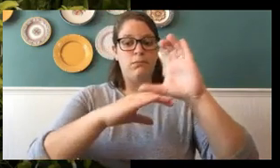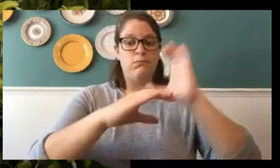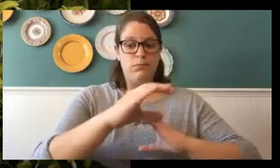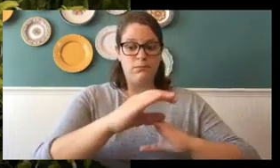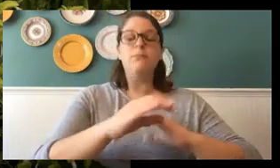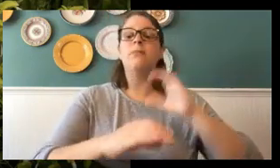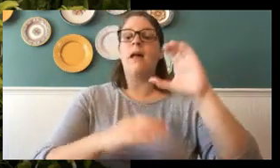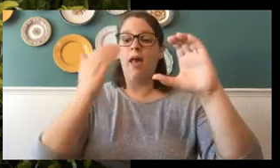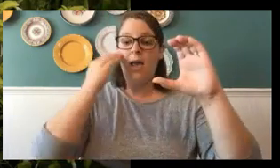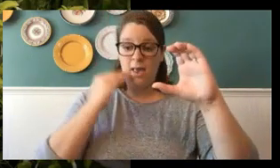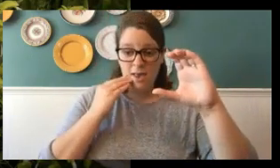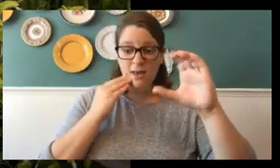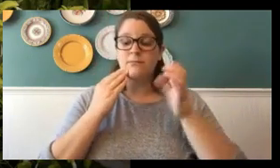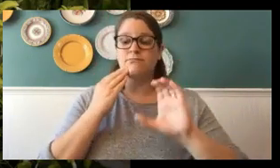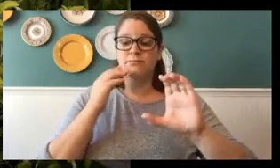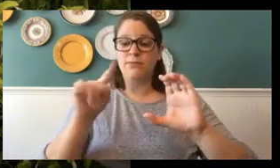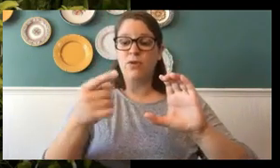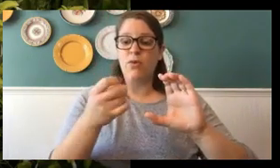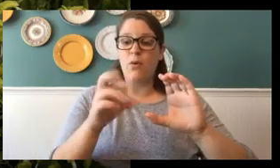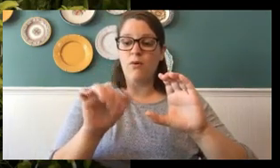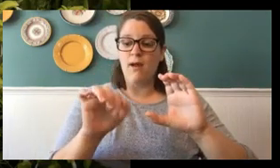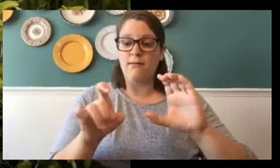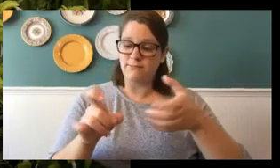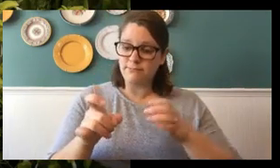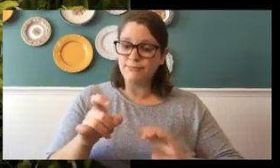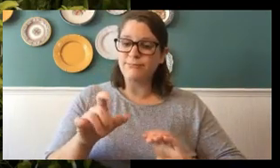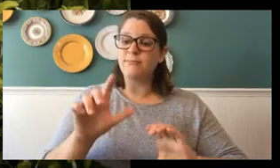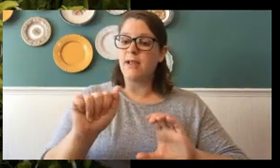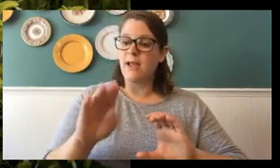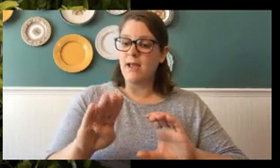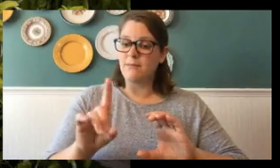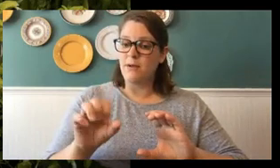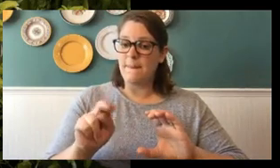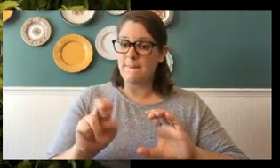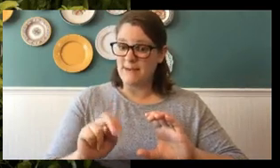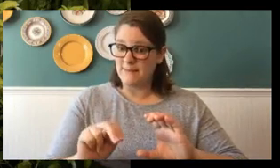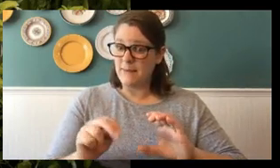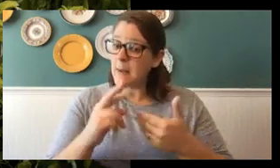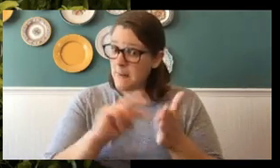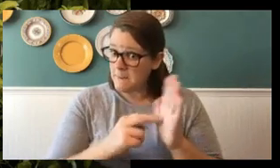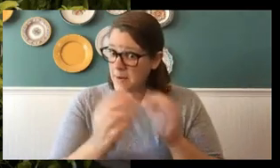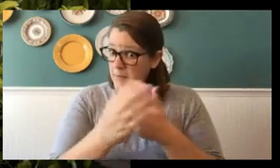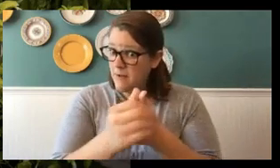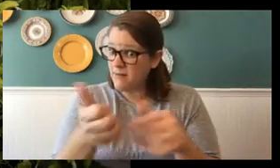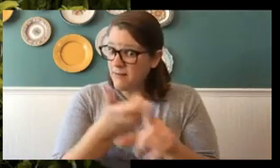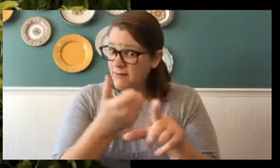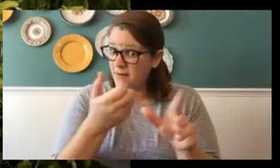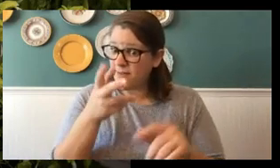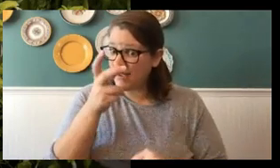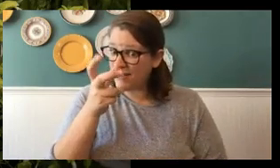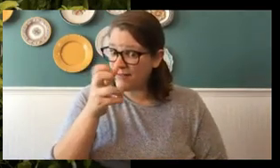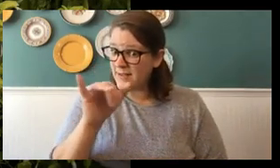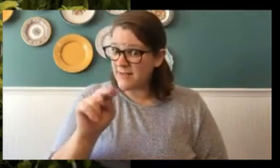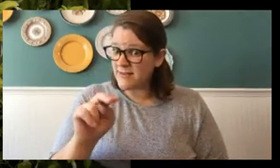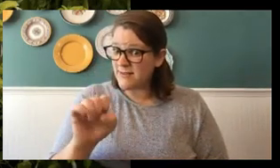and an abdomen. So, does that make a butterfly an insect? Everybody nods your head yes. Yes, it does make a